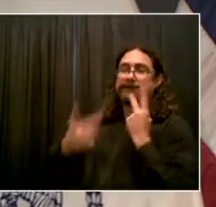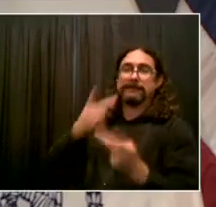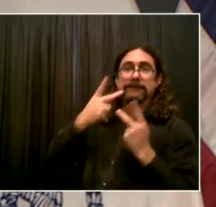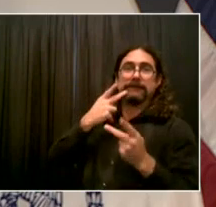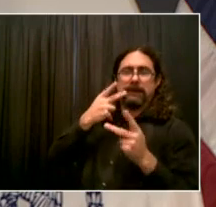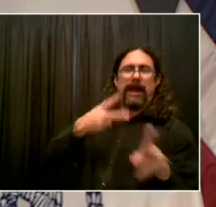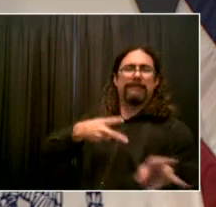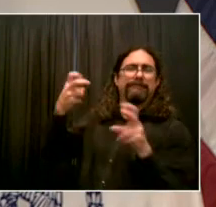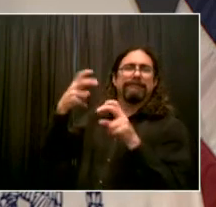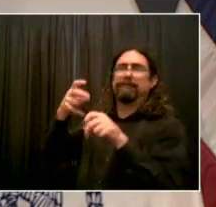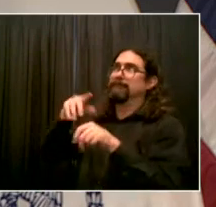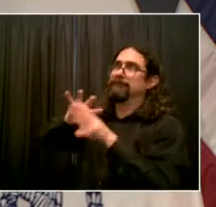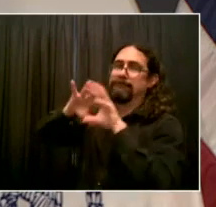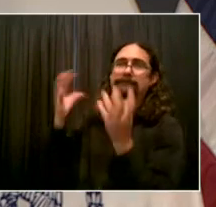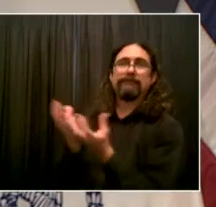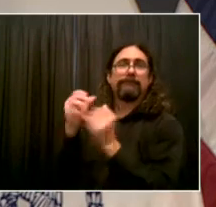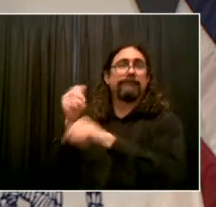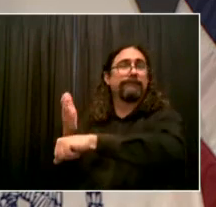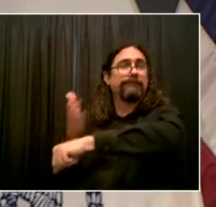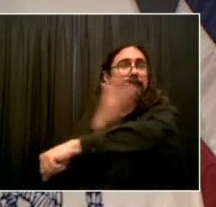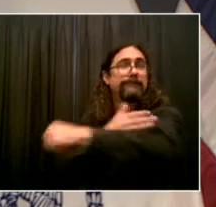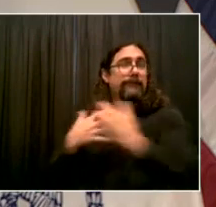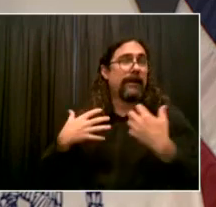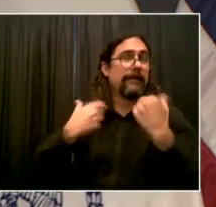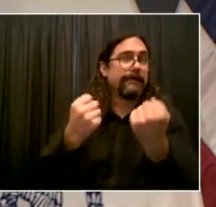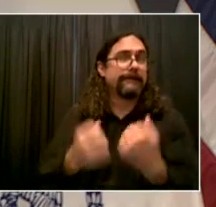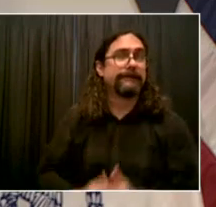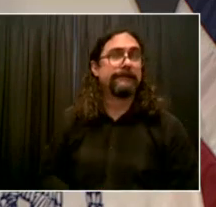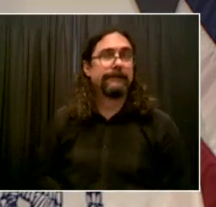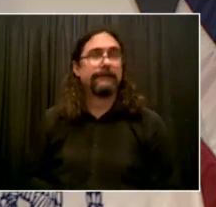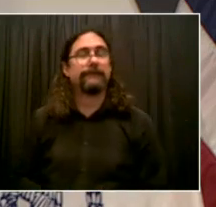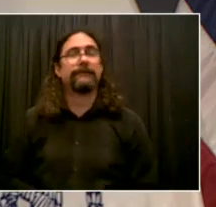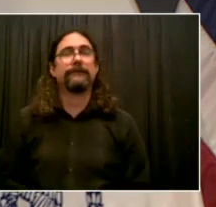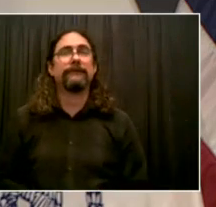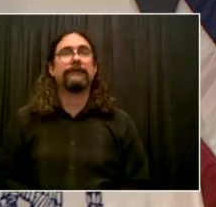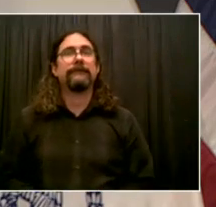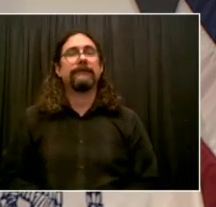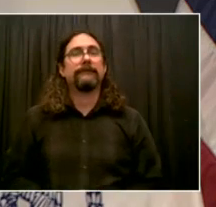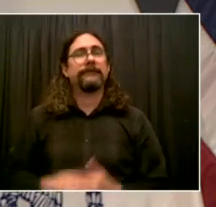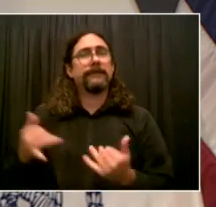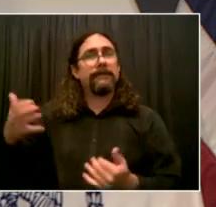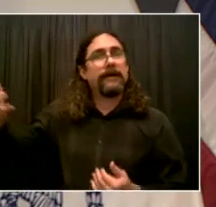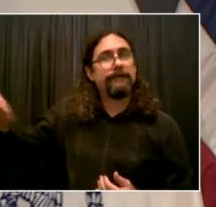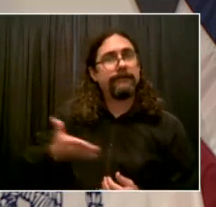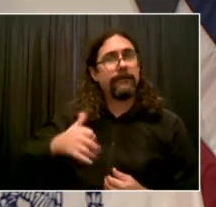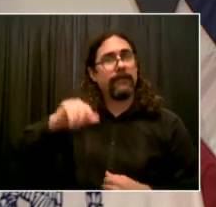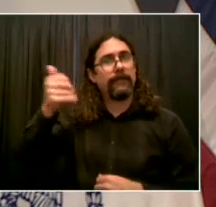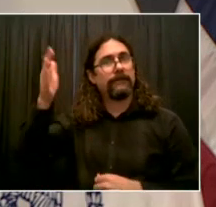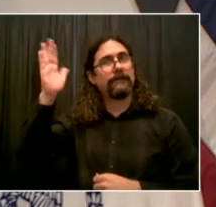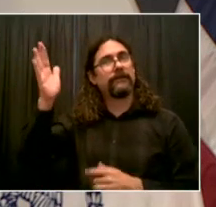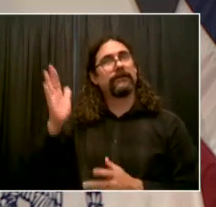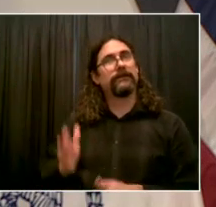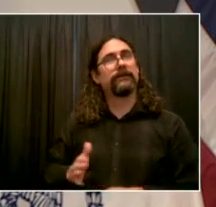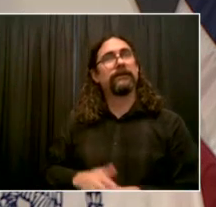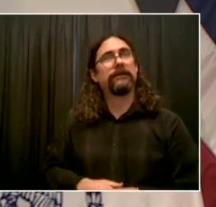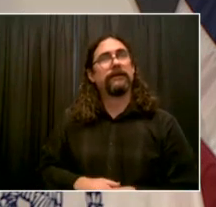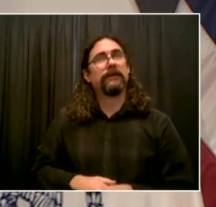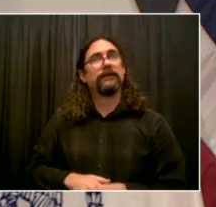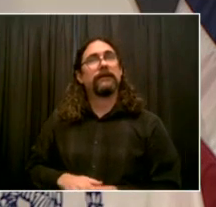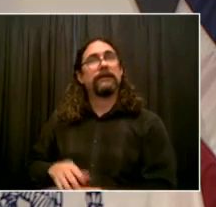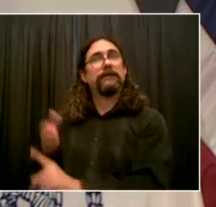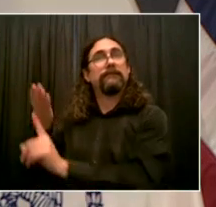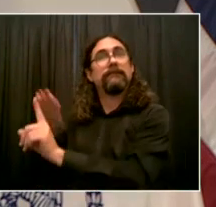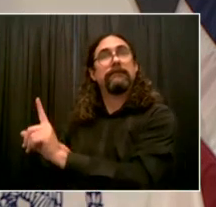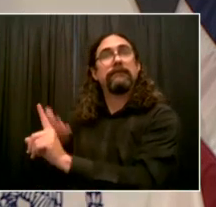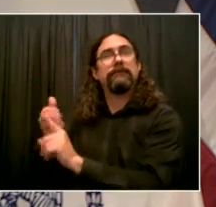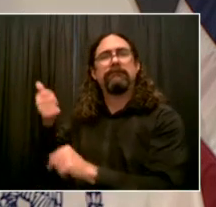Now, everyone, want you to hear from the grassroots. You've heard, like, one of the great global experts give you the big picture now. take it right